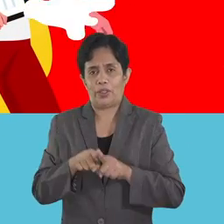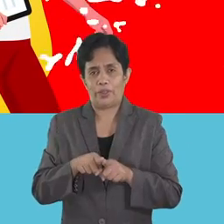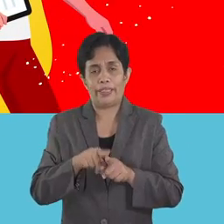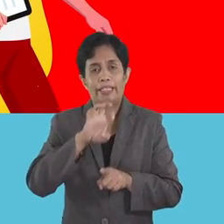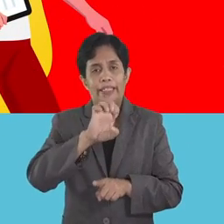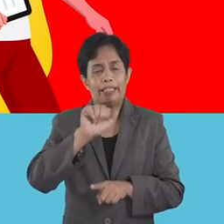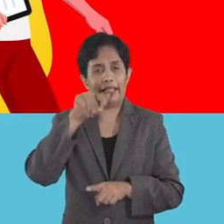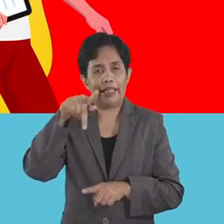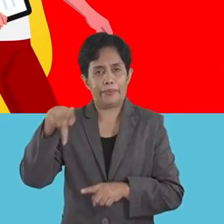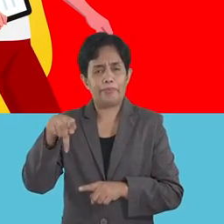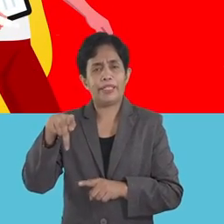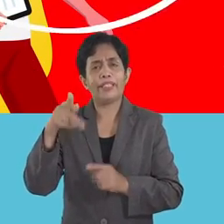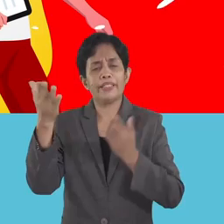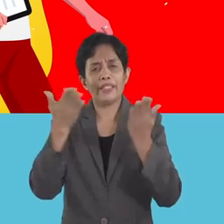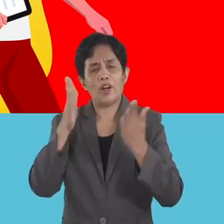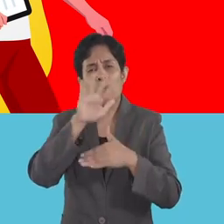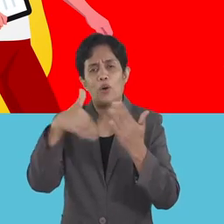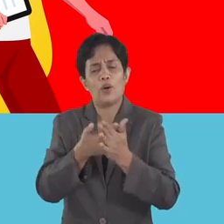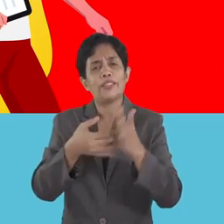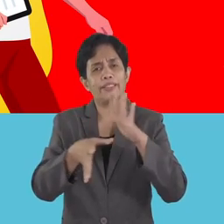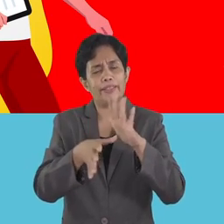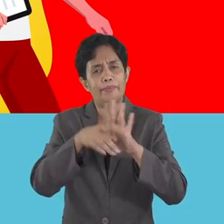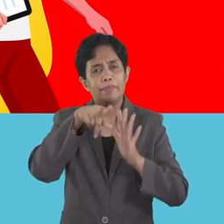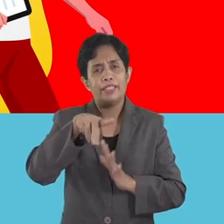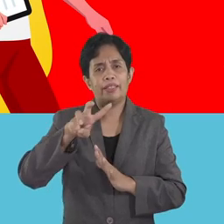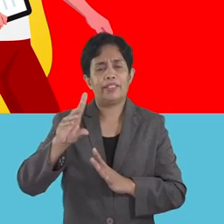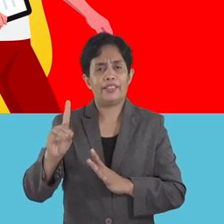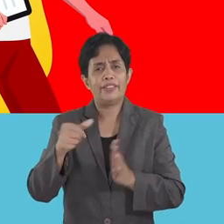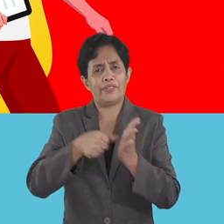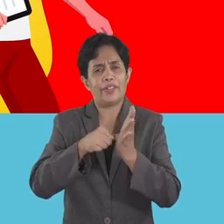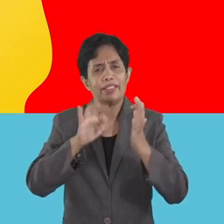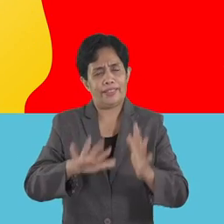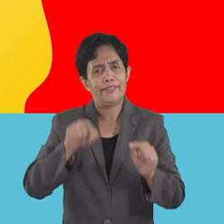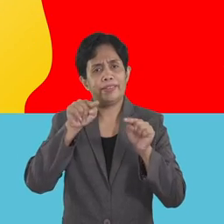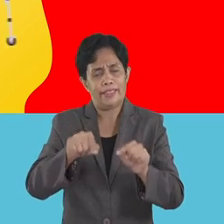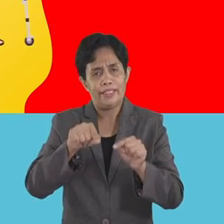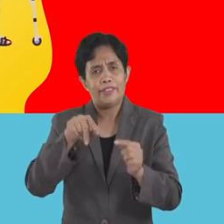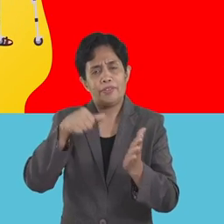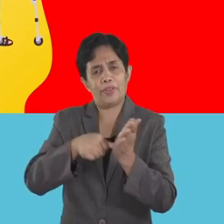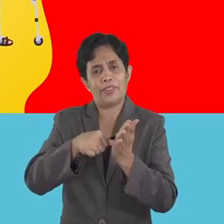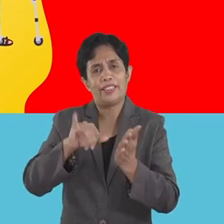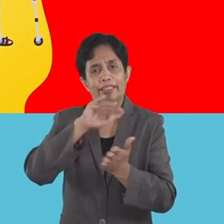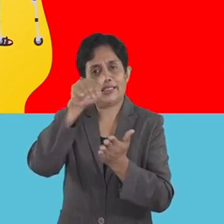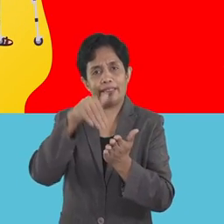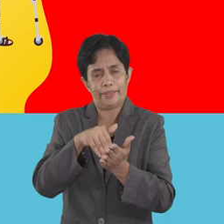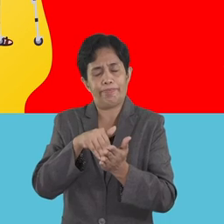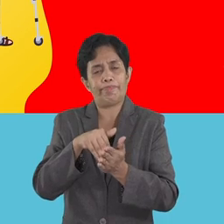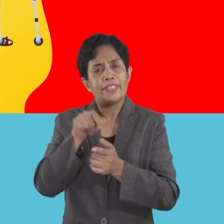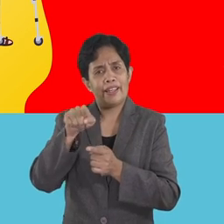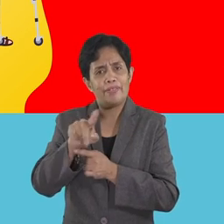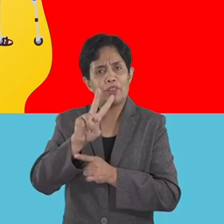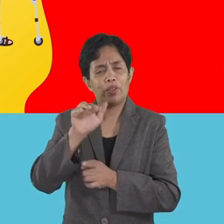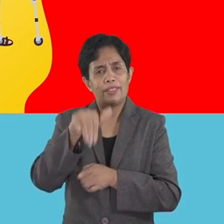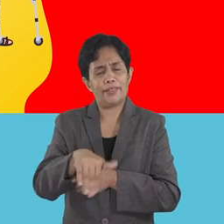caters to all senior and PWD voters in that voting center. This can run into thousands in big voting